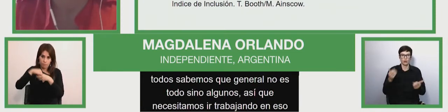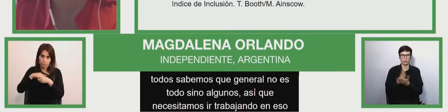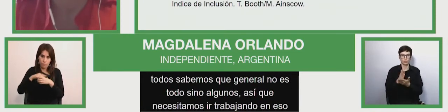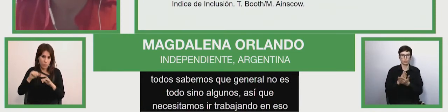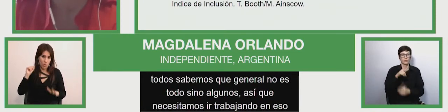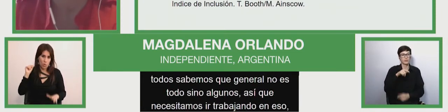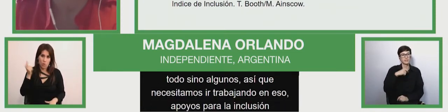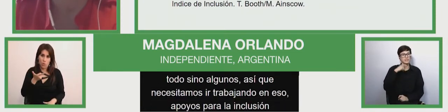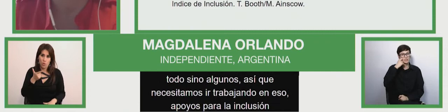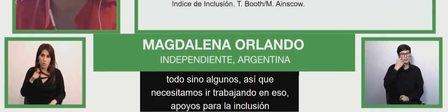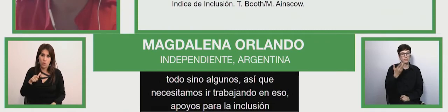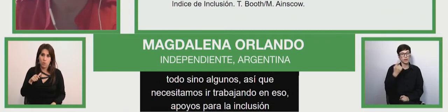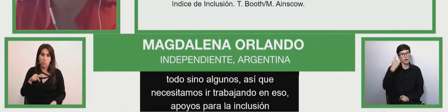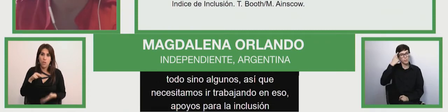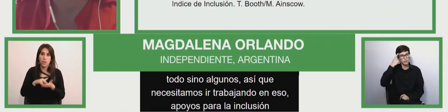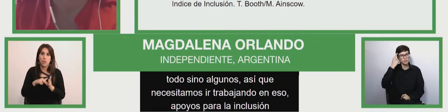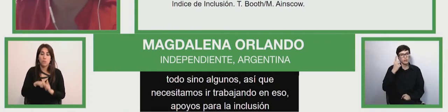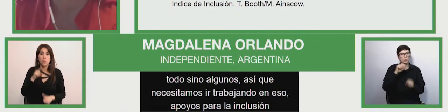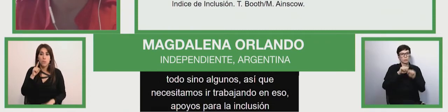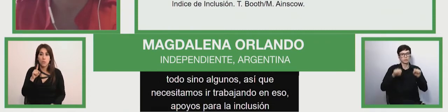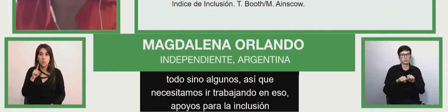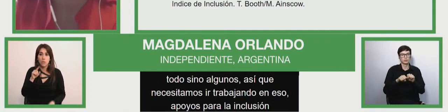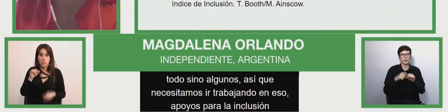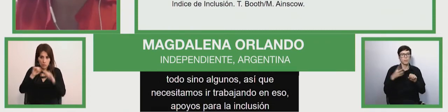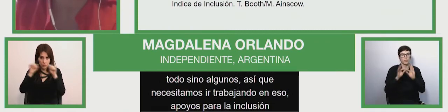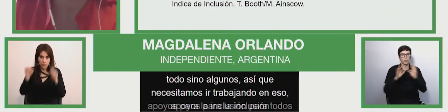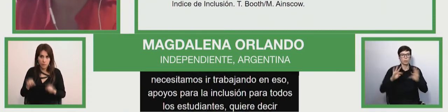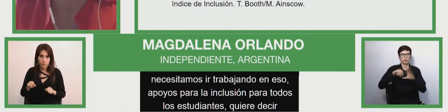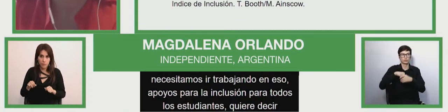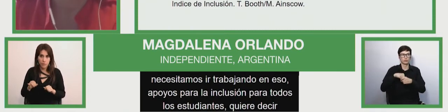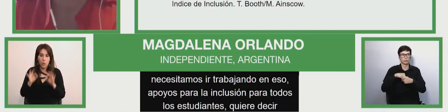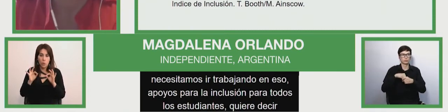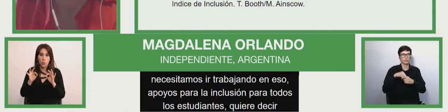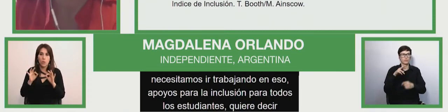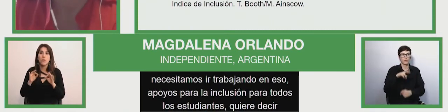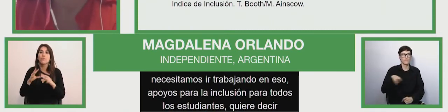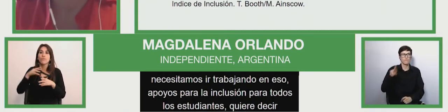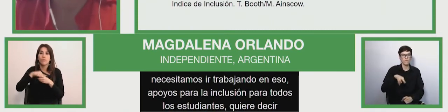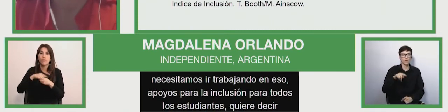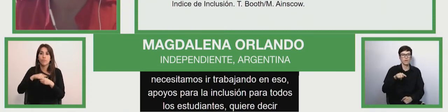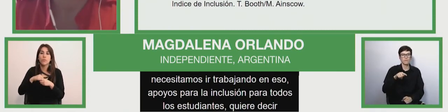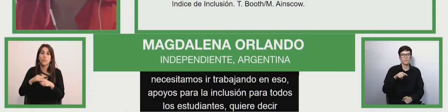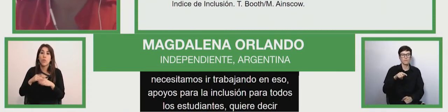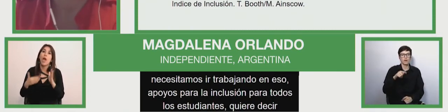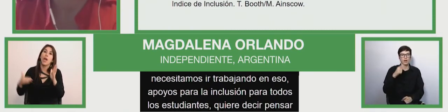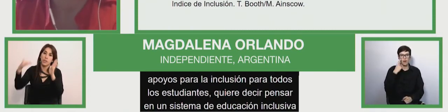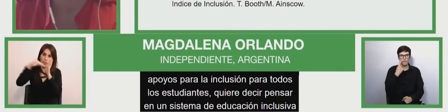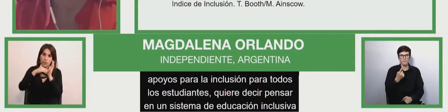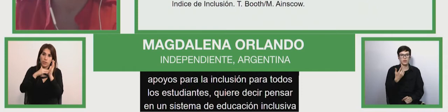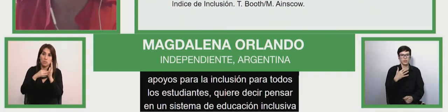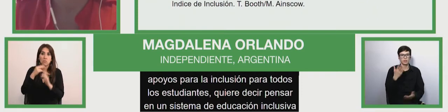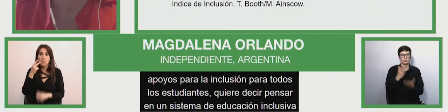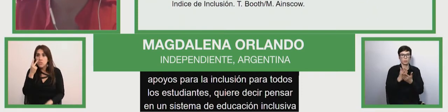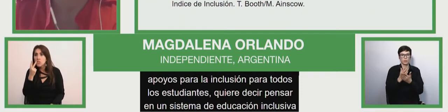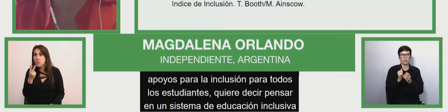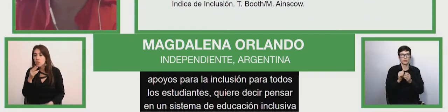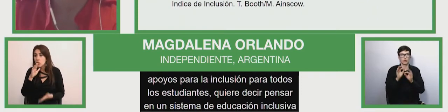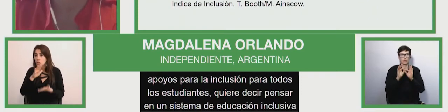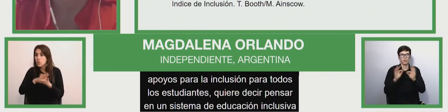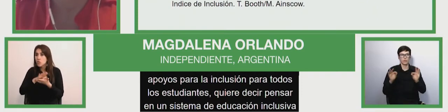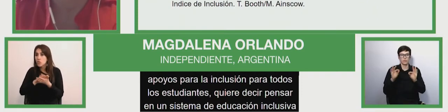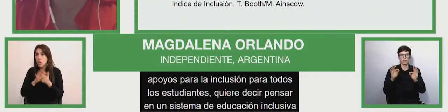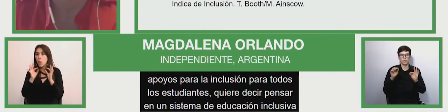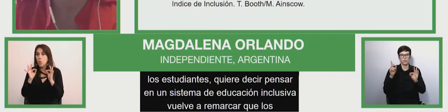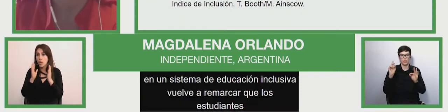to think of an inclusive system which may answer to students which are disabilities are included